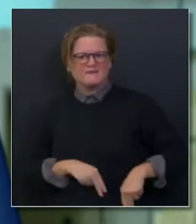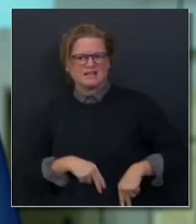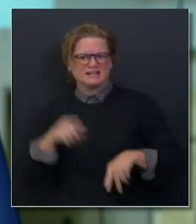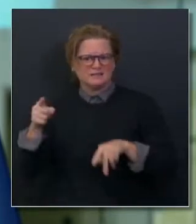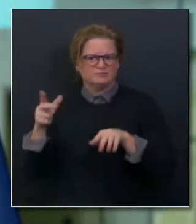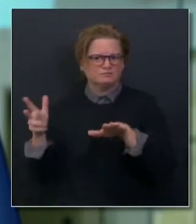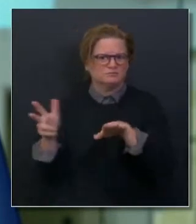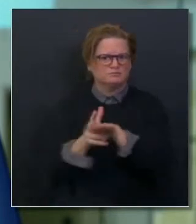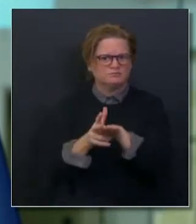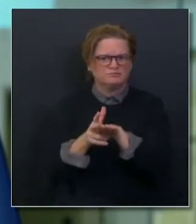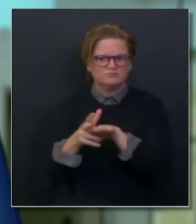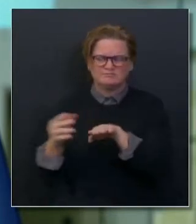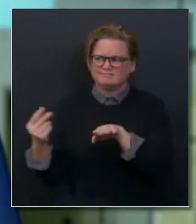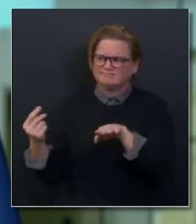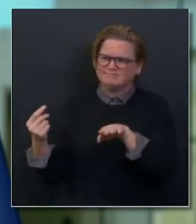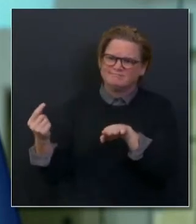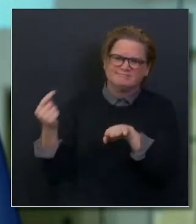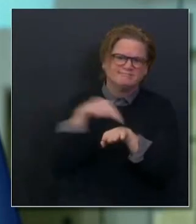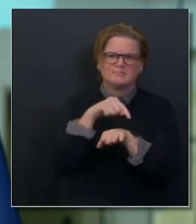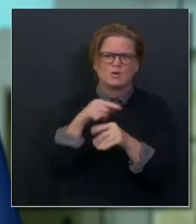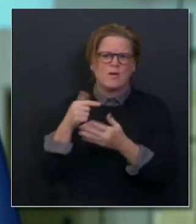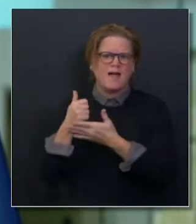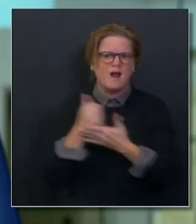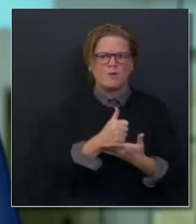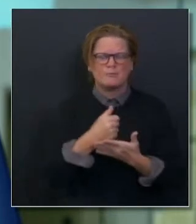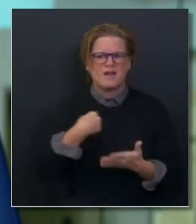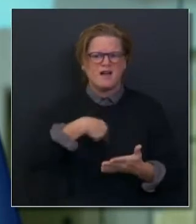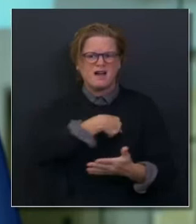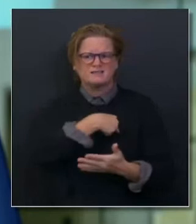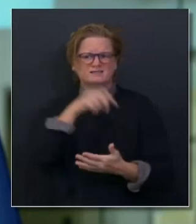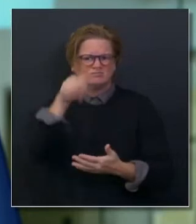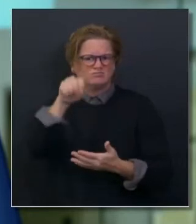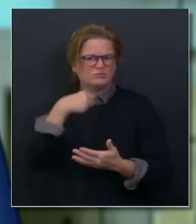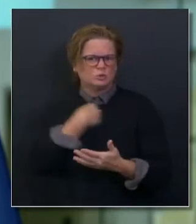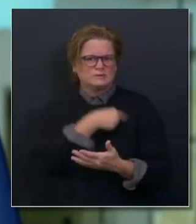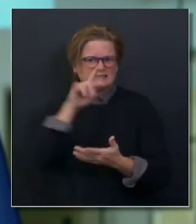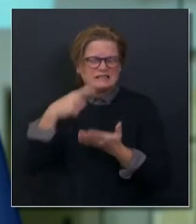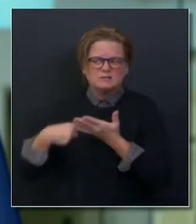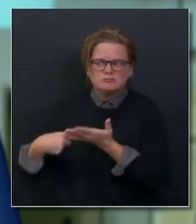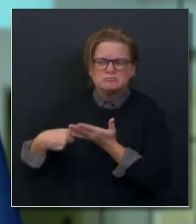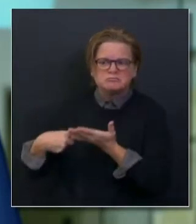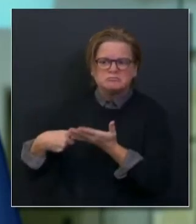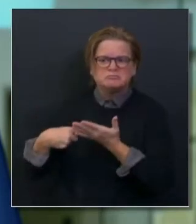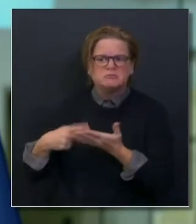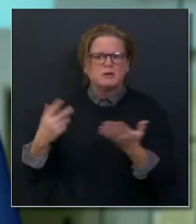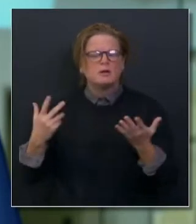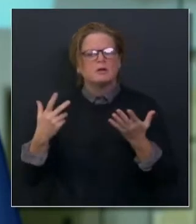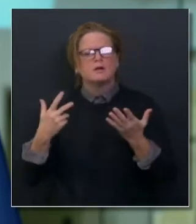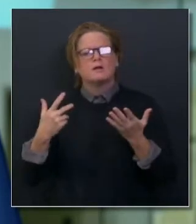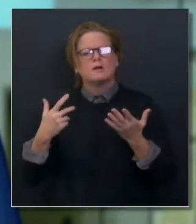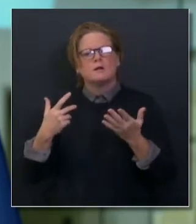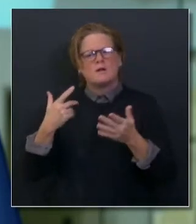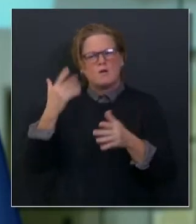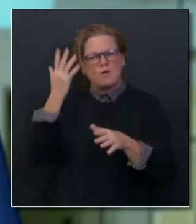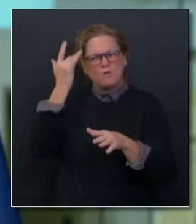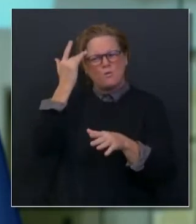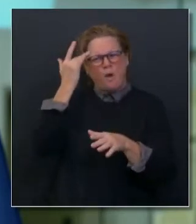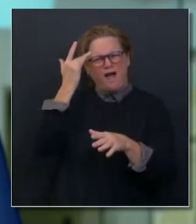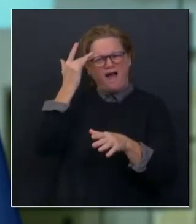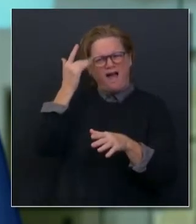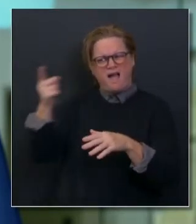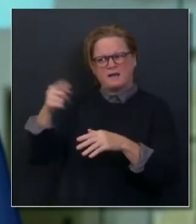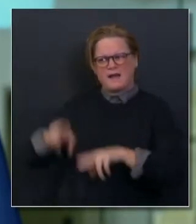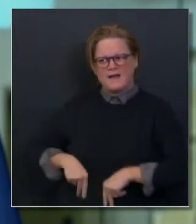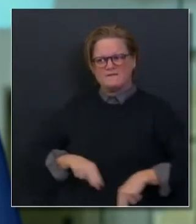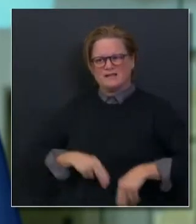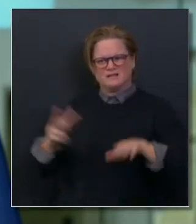significant resources in the U.S. NS is not the beds as defined, but the extraordinary talent